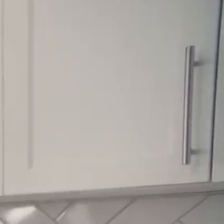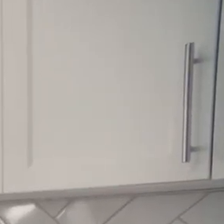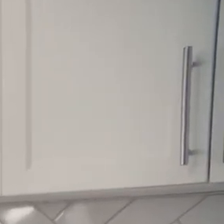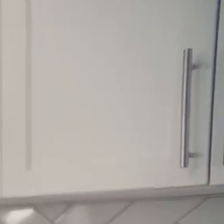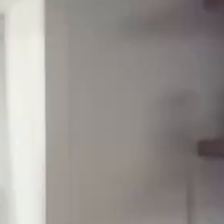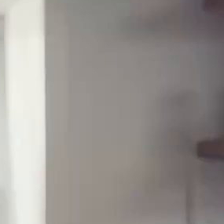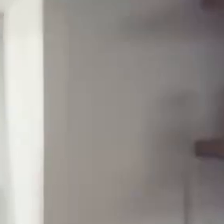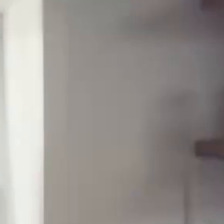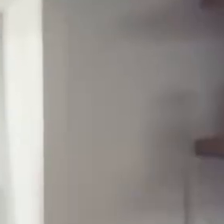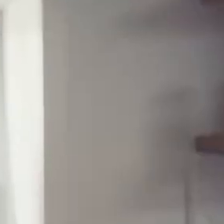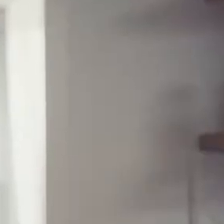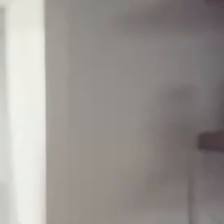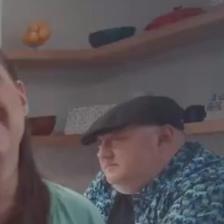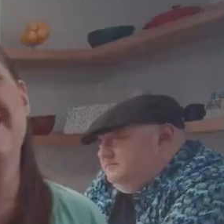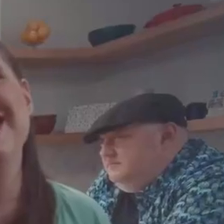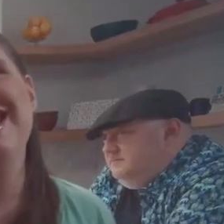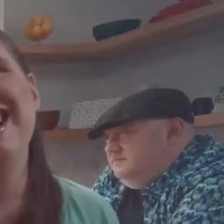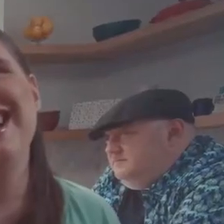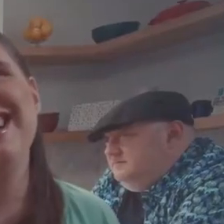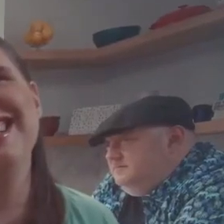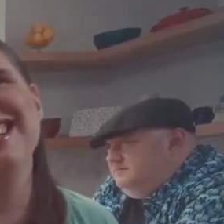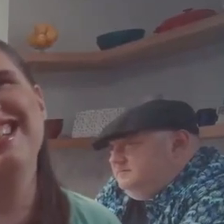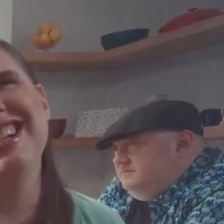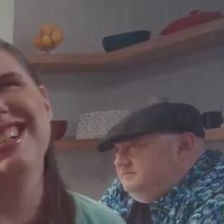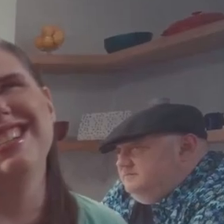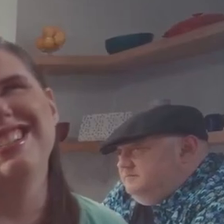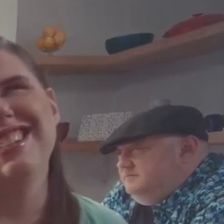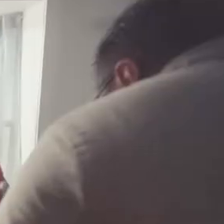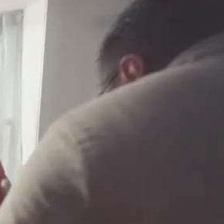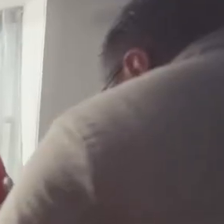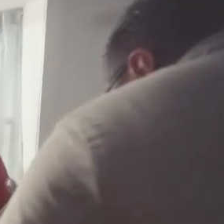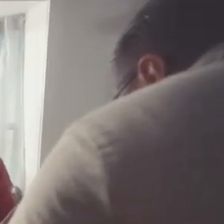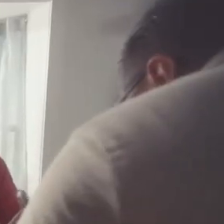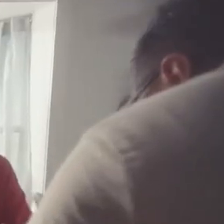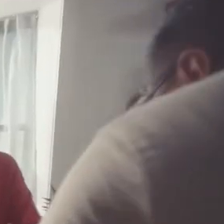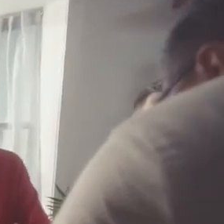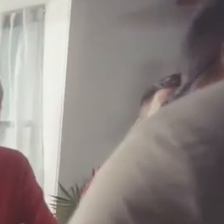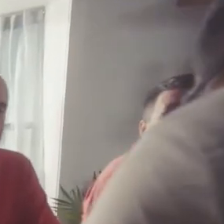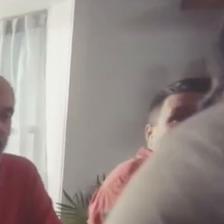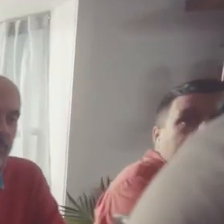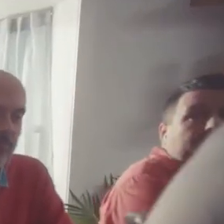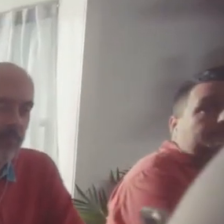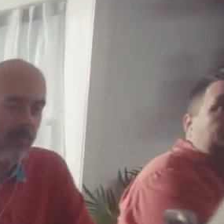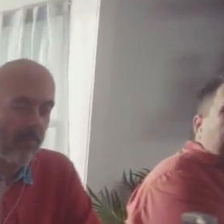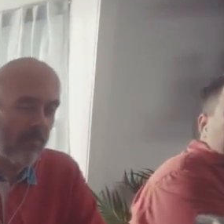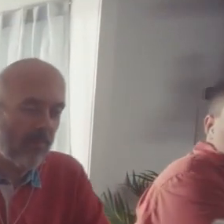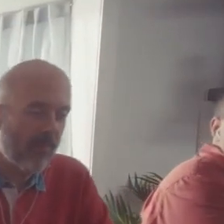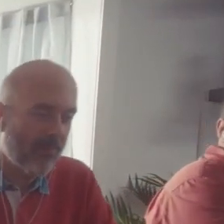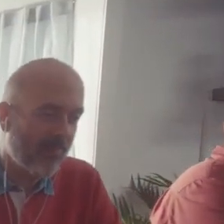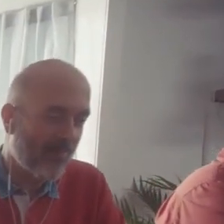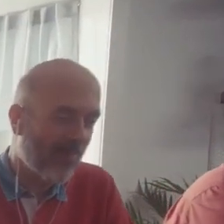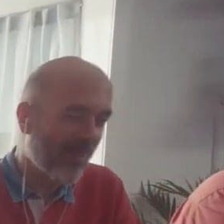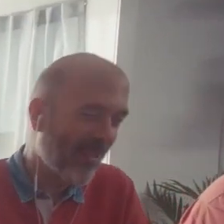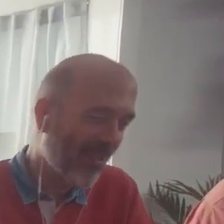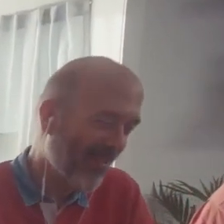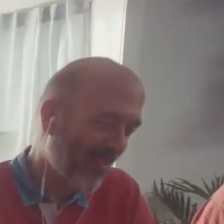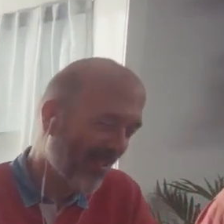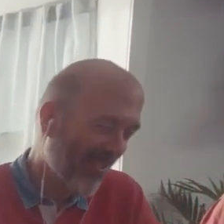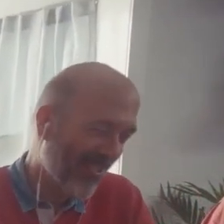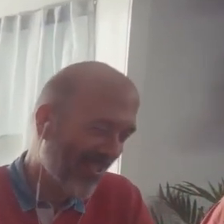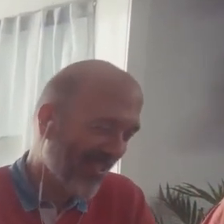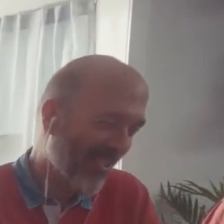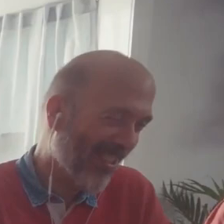Knights. FC Tunguska. The Cincinnati Sensations. I'm Janine Stanley and my team name is the Buckeye